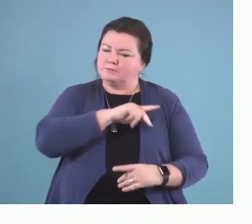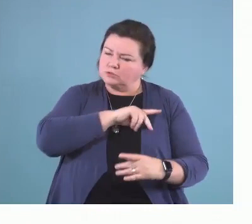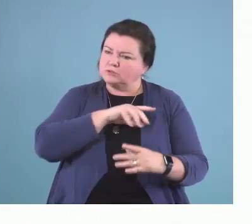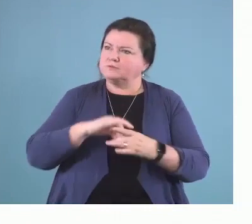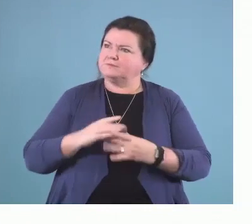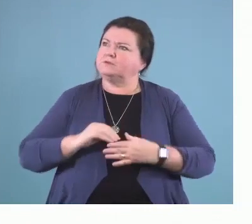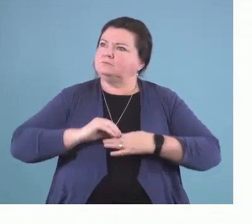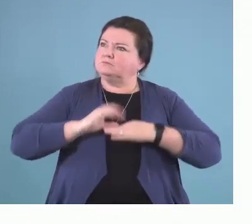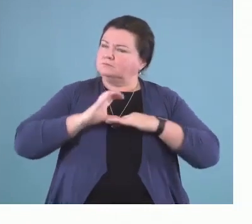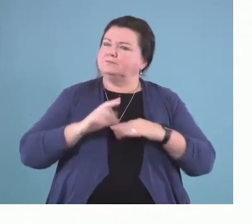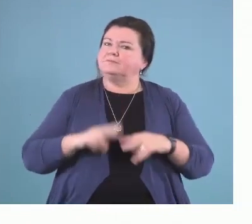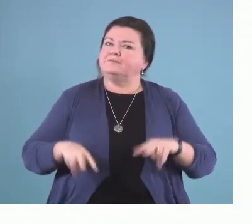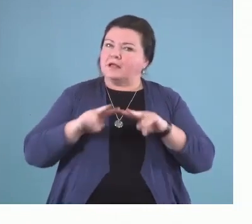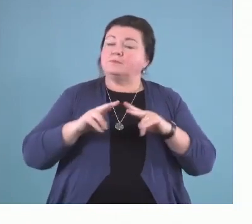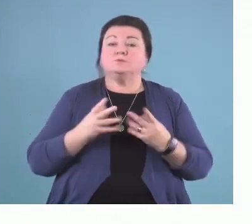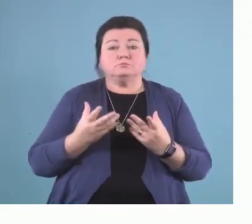valuable activities.